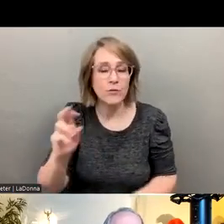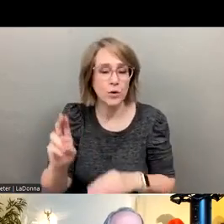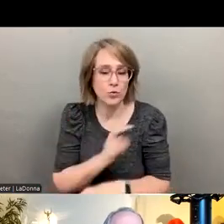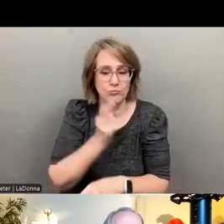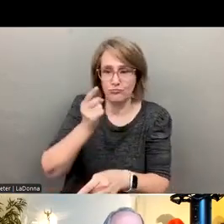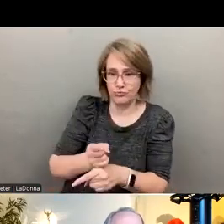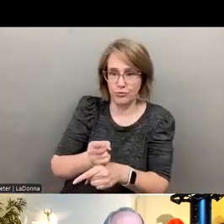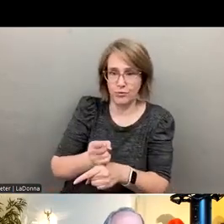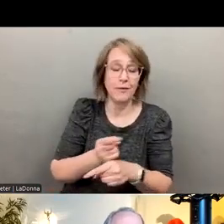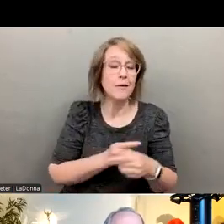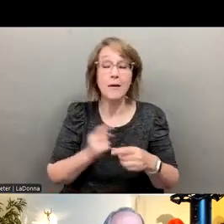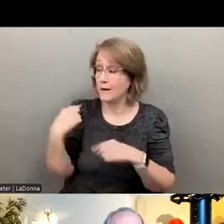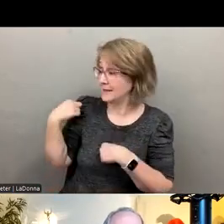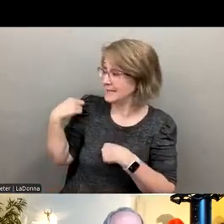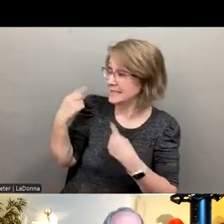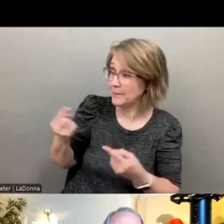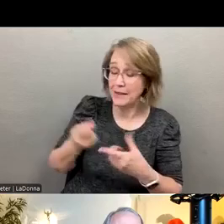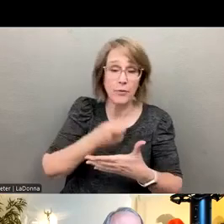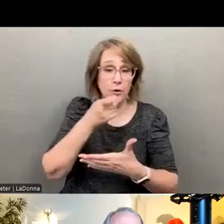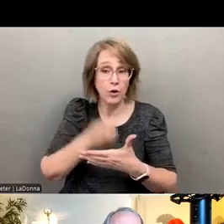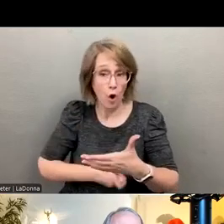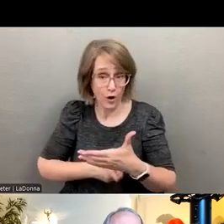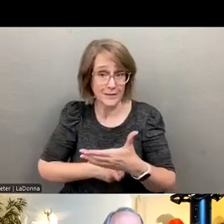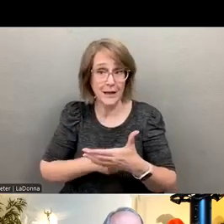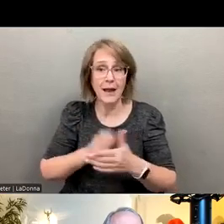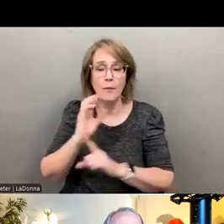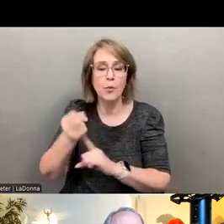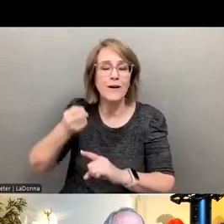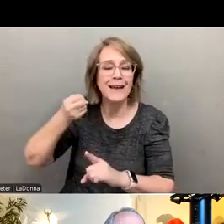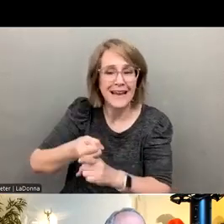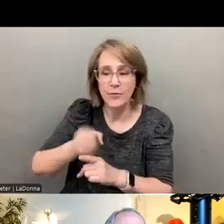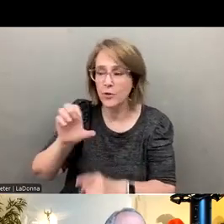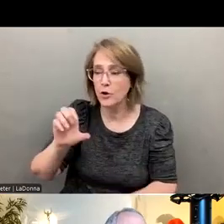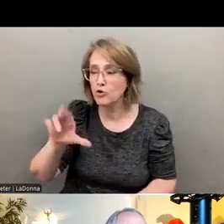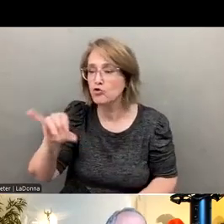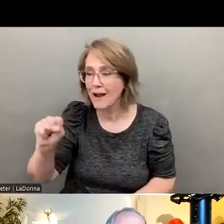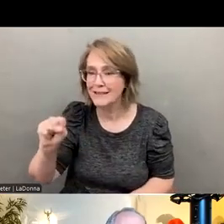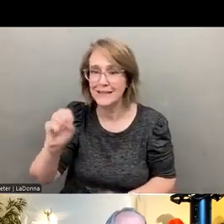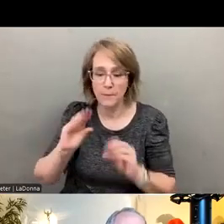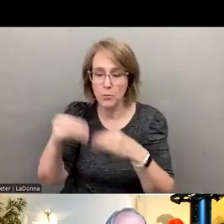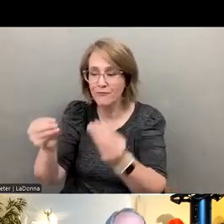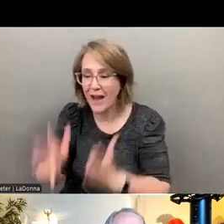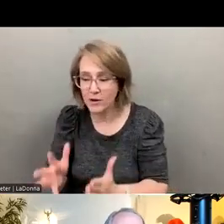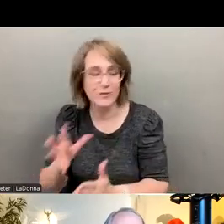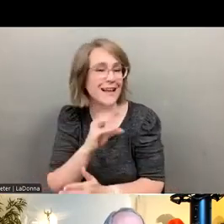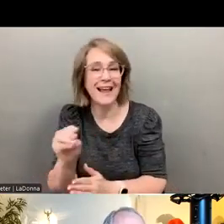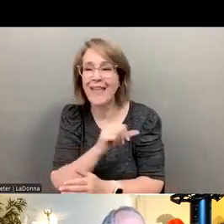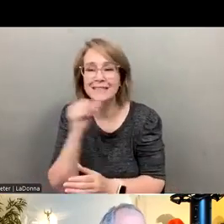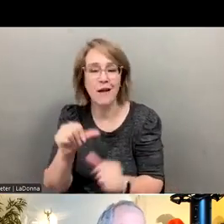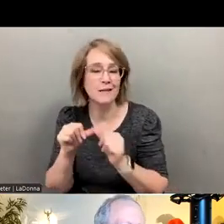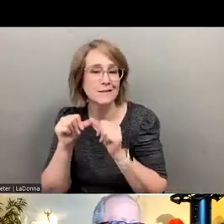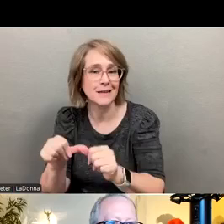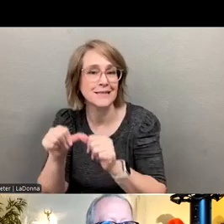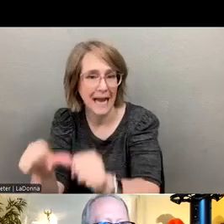these costs have been typically hitting crisis providers and then leading to crisis providers, not being sustainable. Uh, what